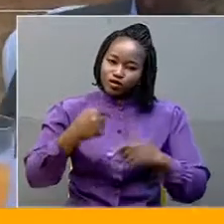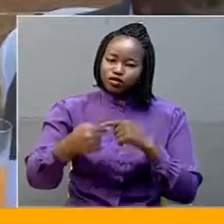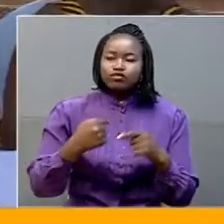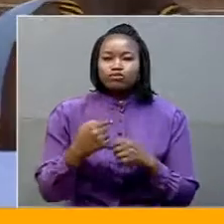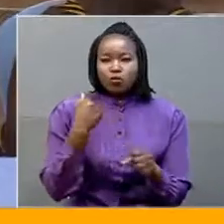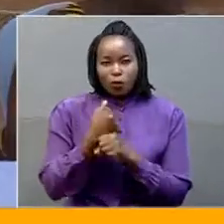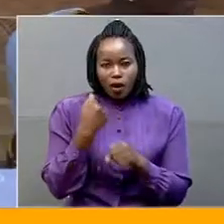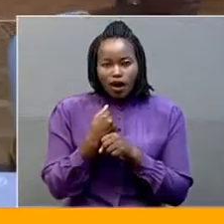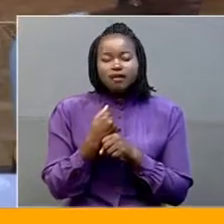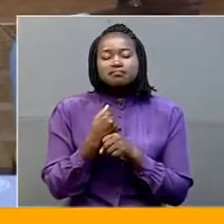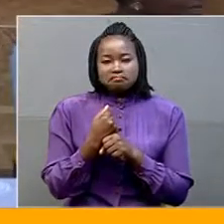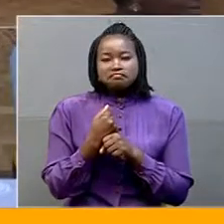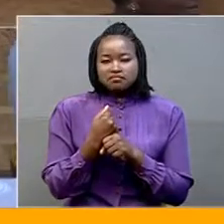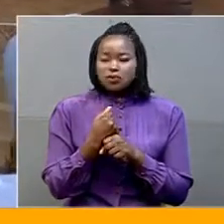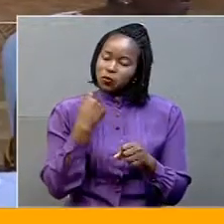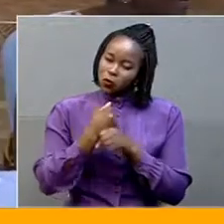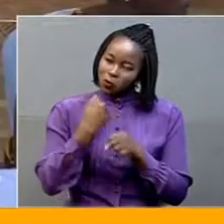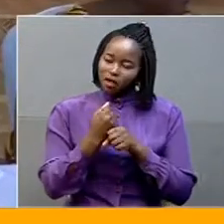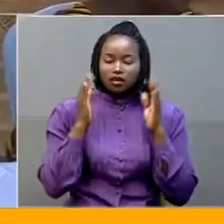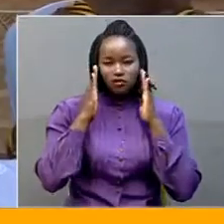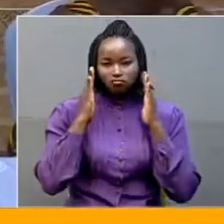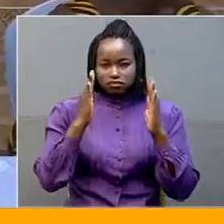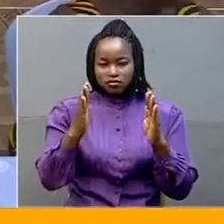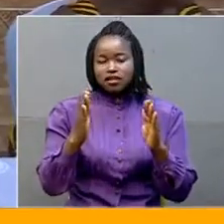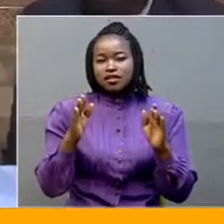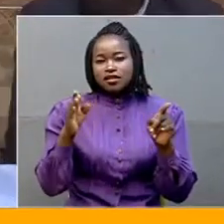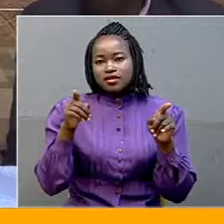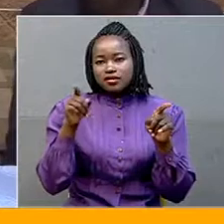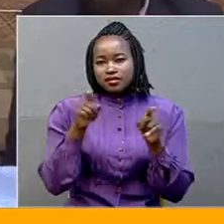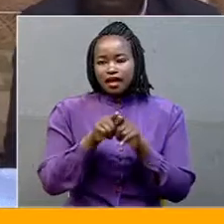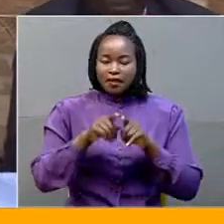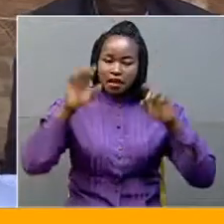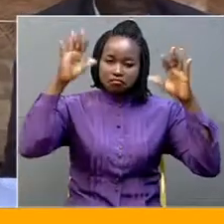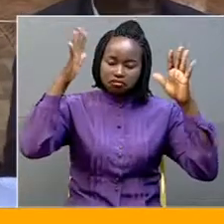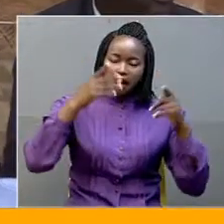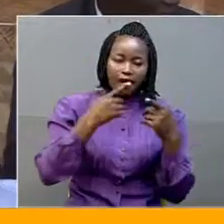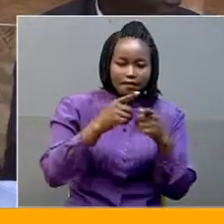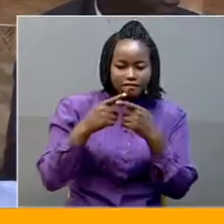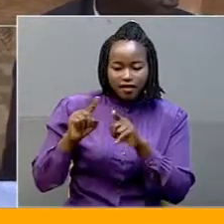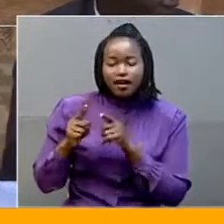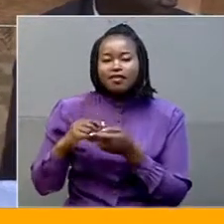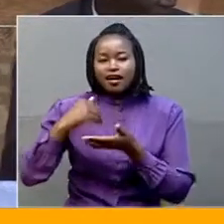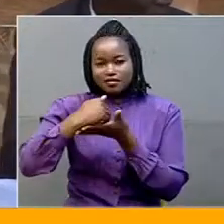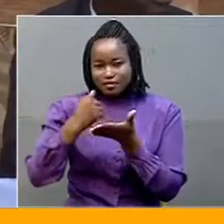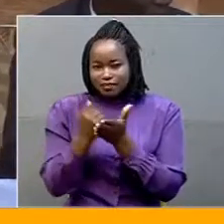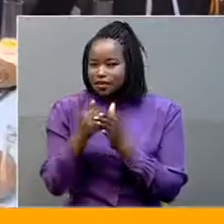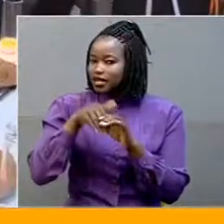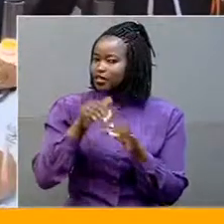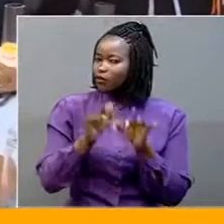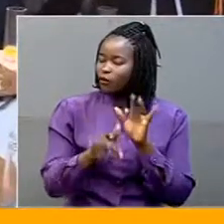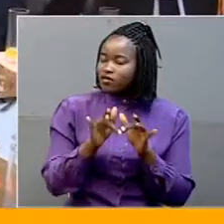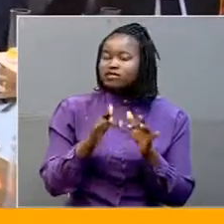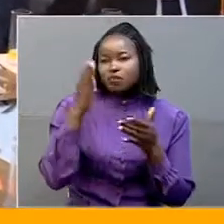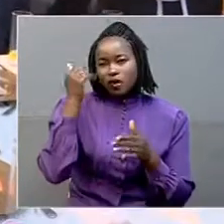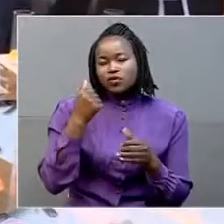the results. He also commended the various departments in his office for their commitment to